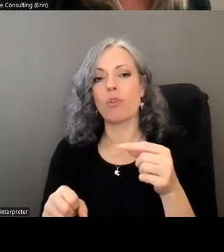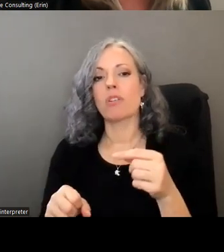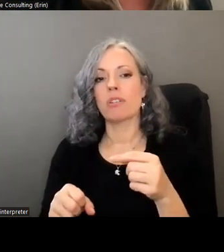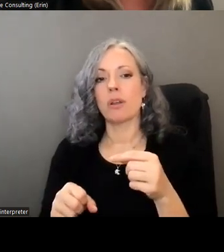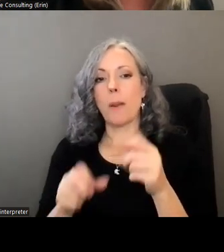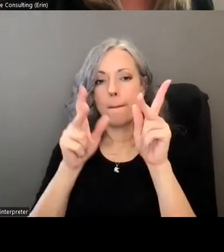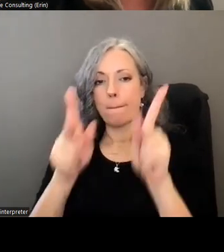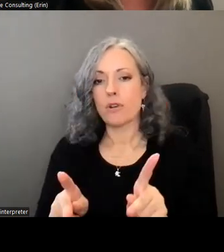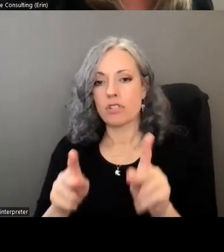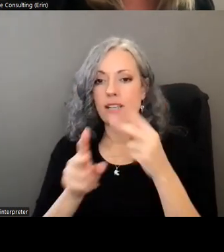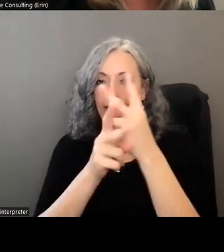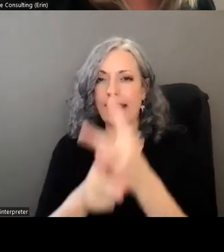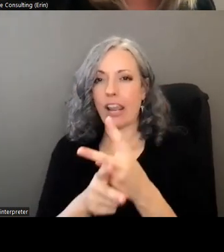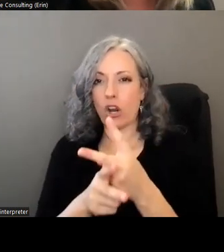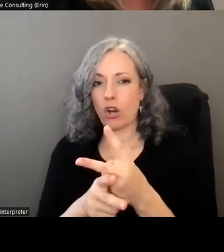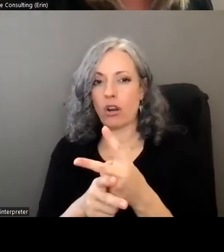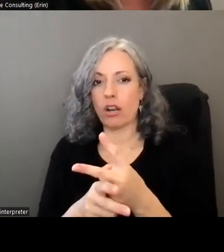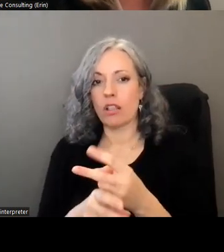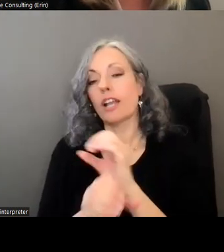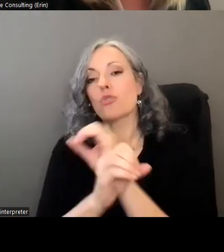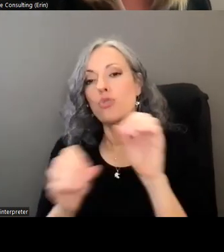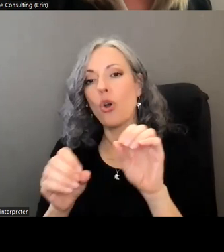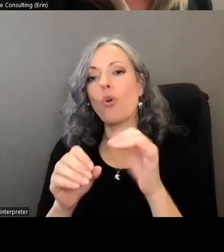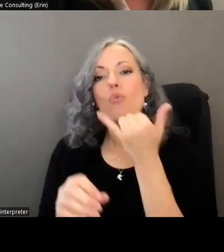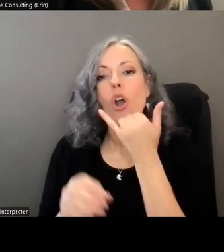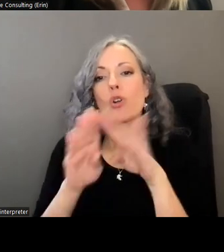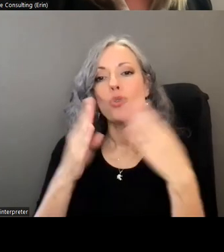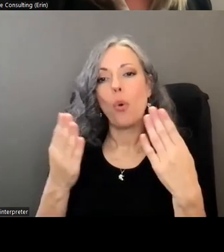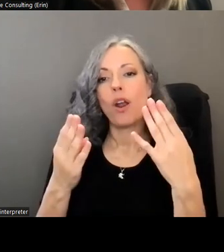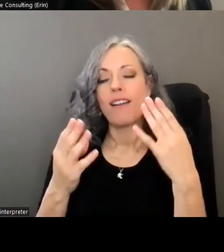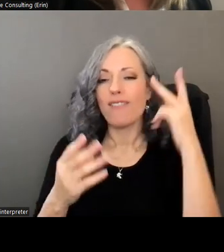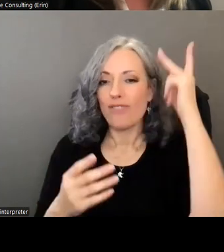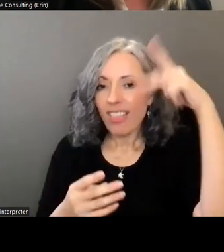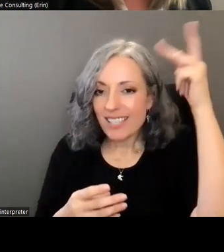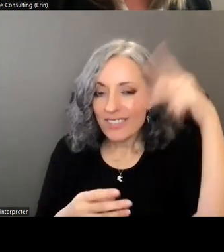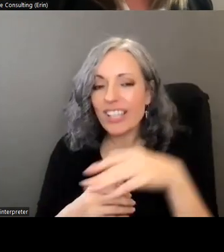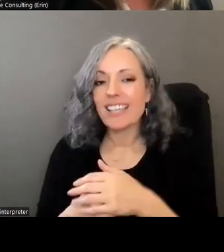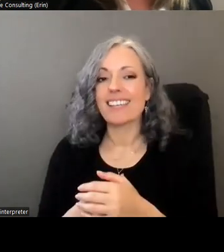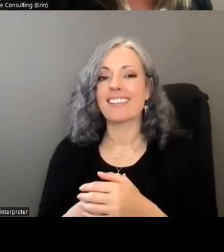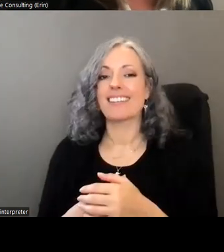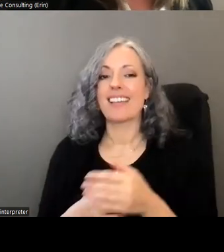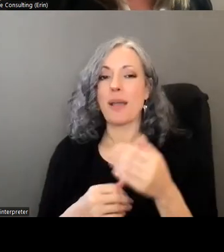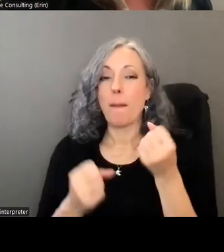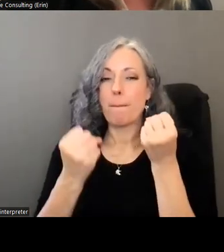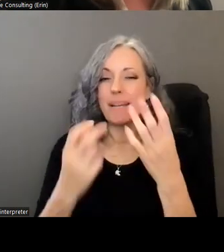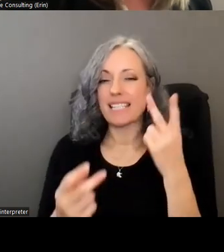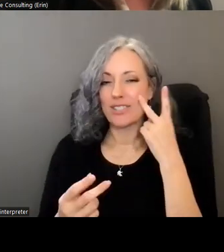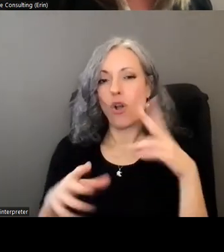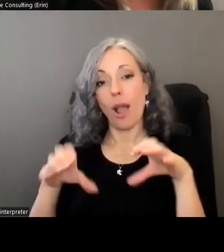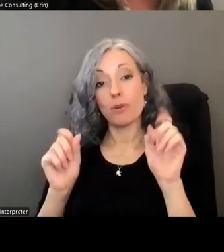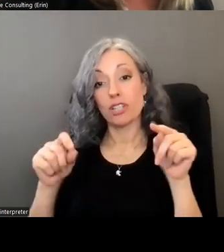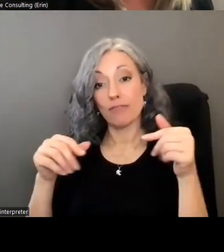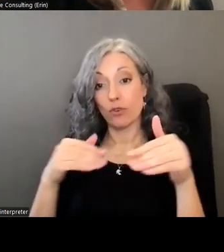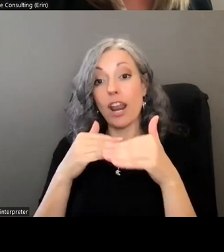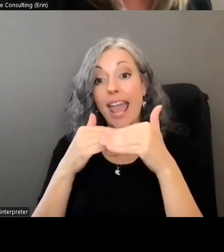or many called you know brought up the no wrong door philosophy and then many saw that there would be an opportunity then after the state level